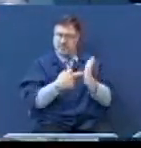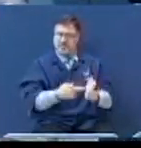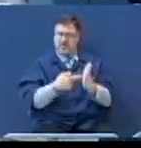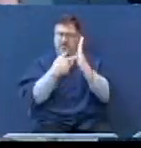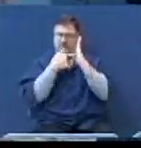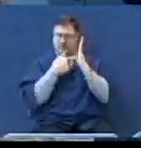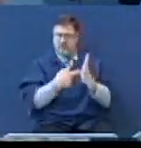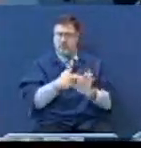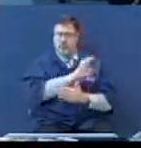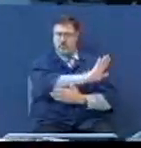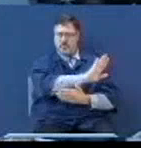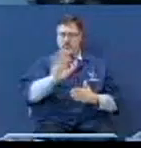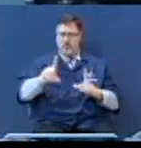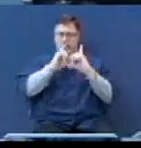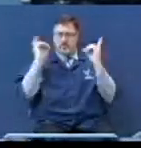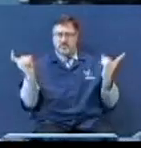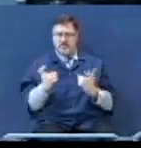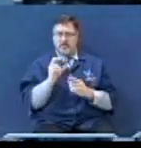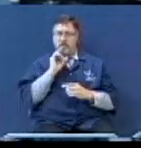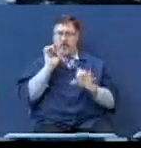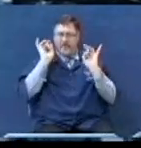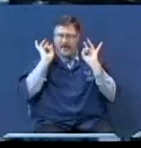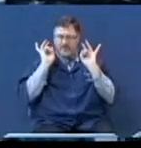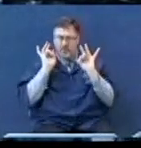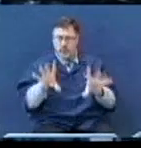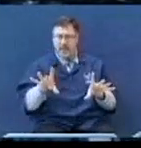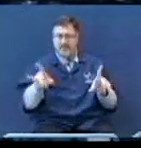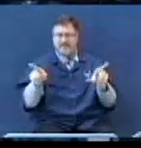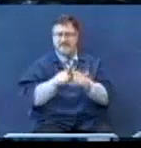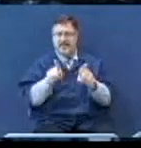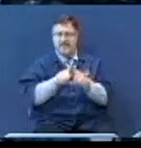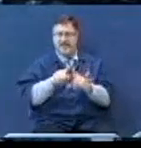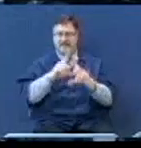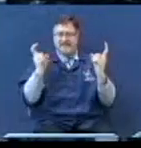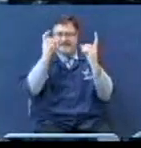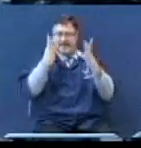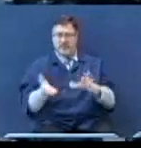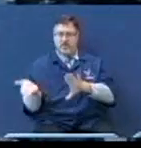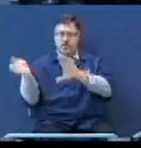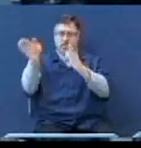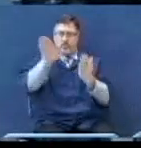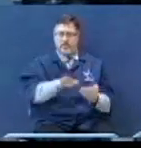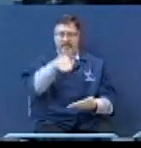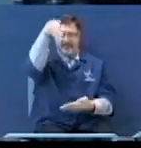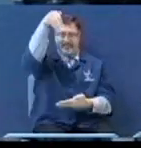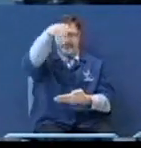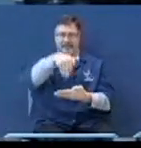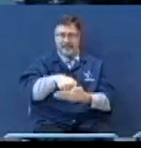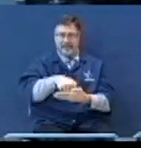their sin, you were as wicked as they are. You were dead in sin.